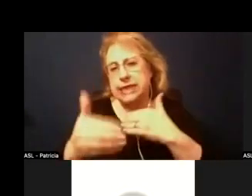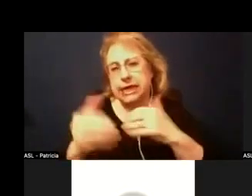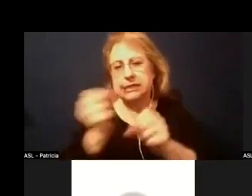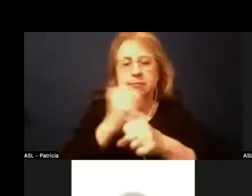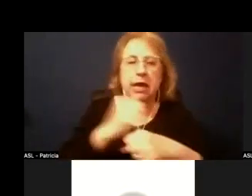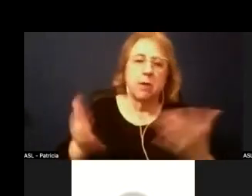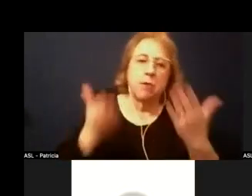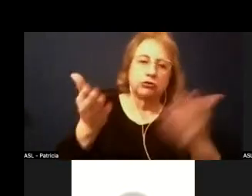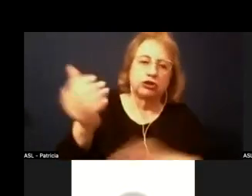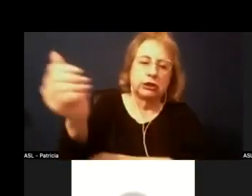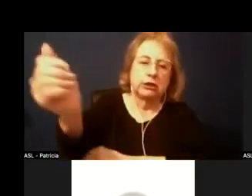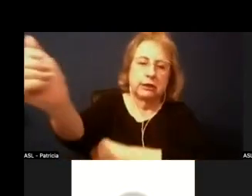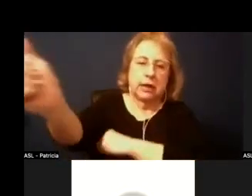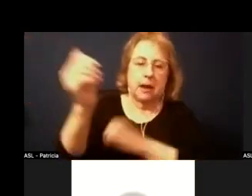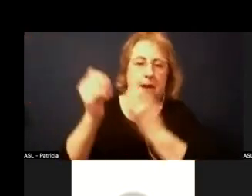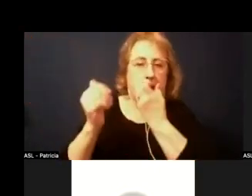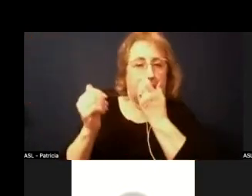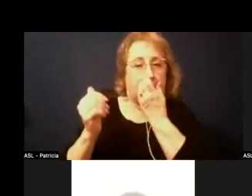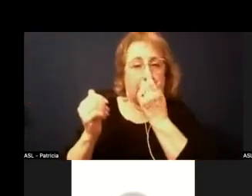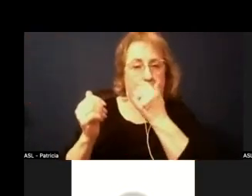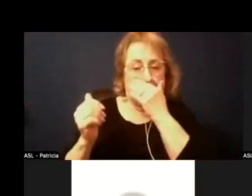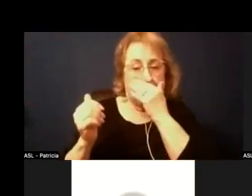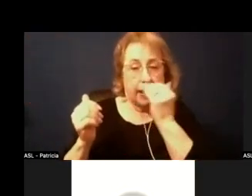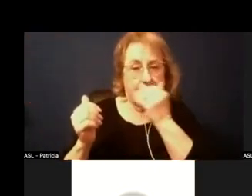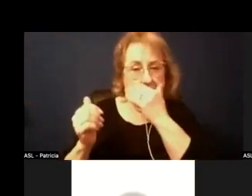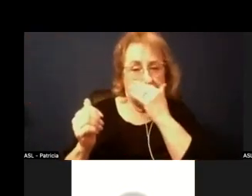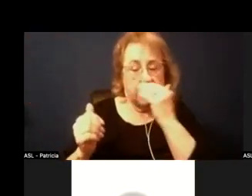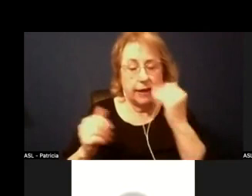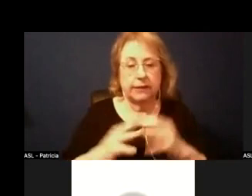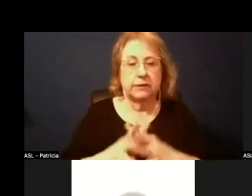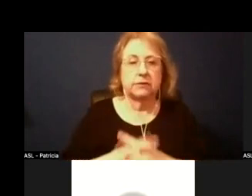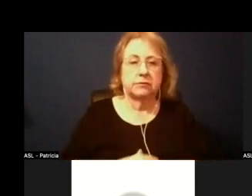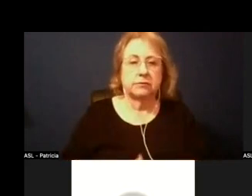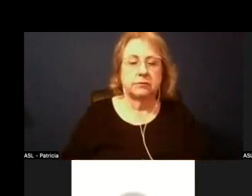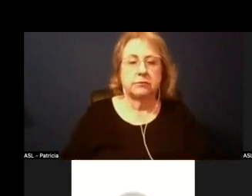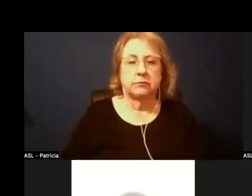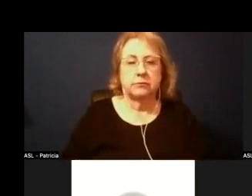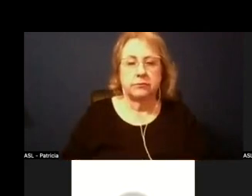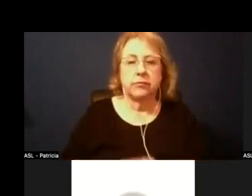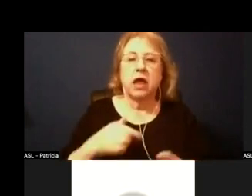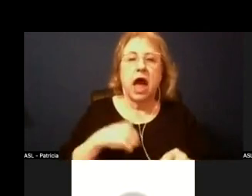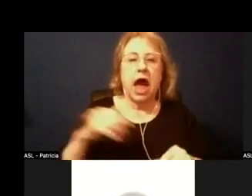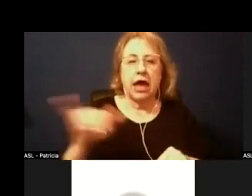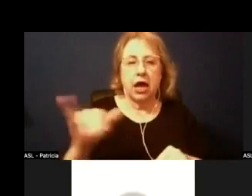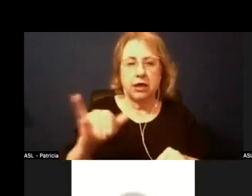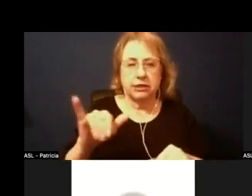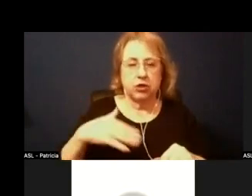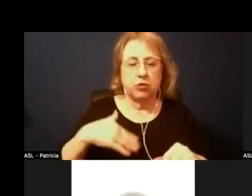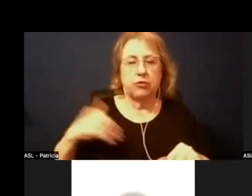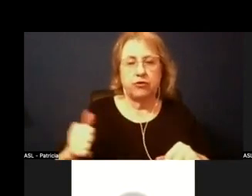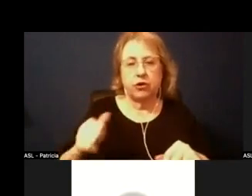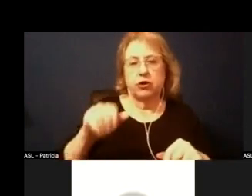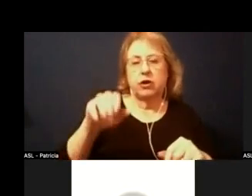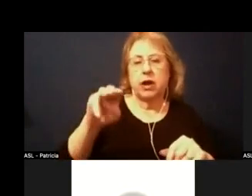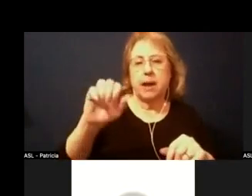I also prefer map 1a